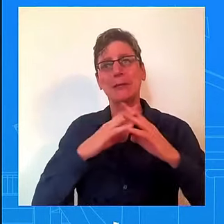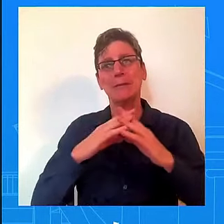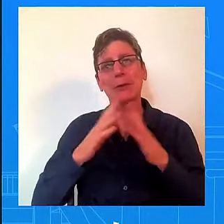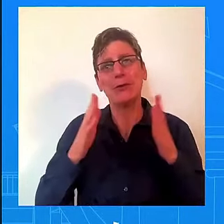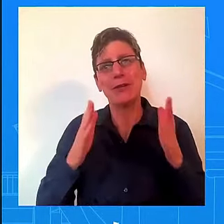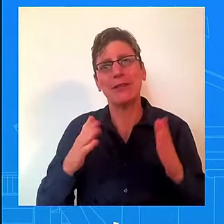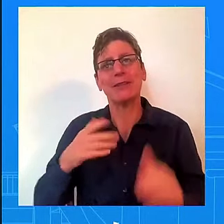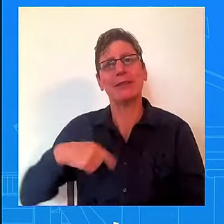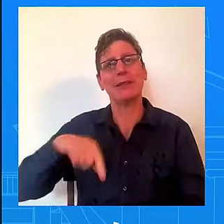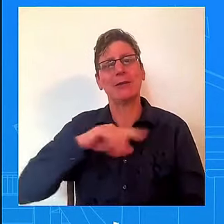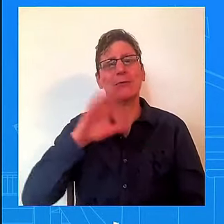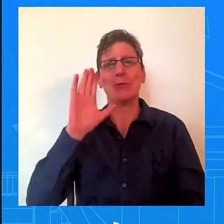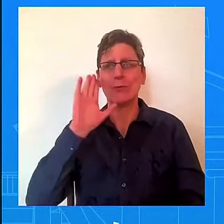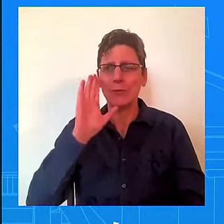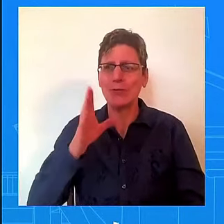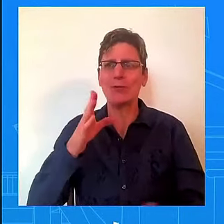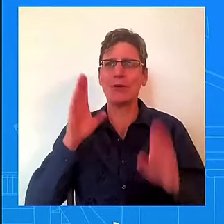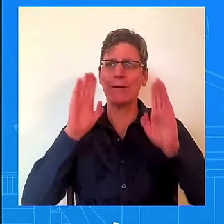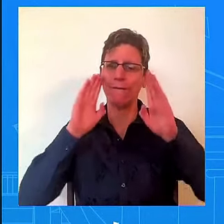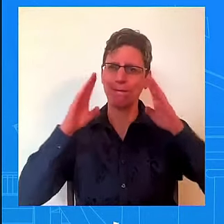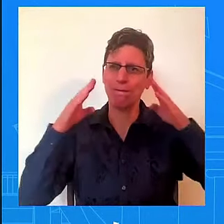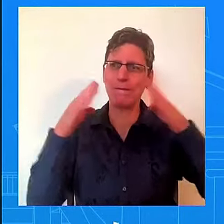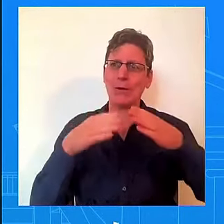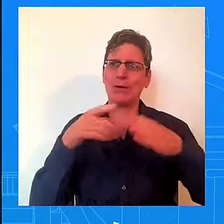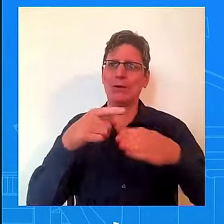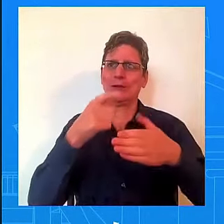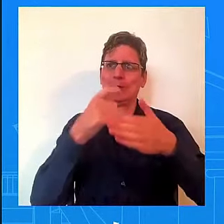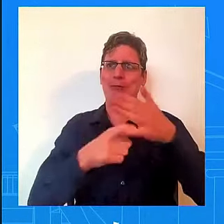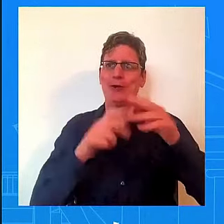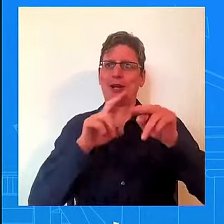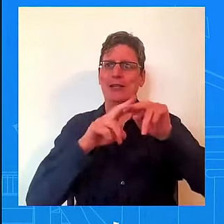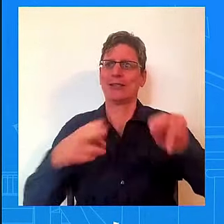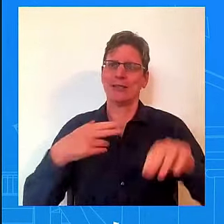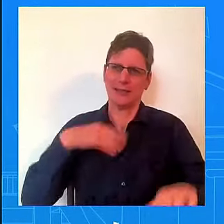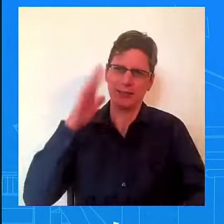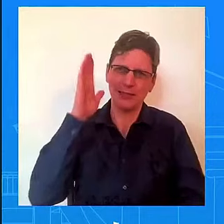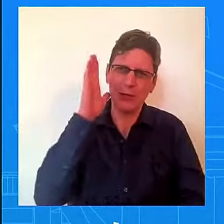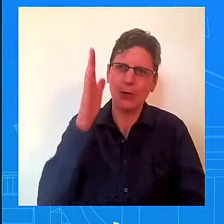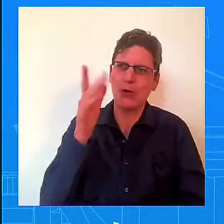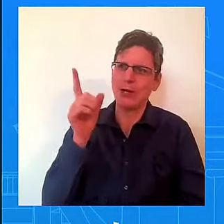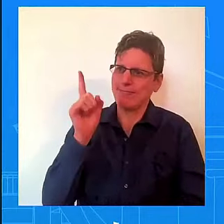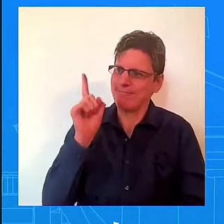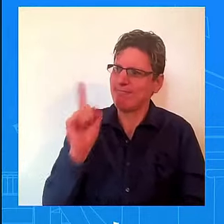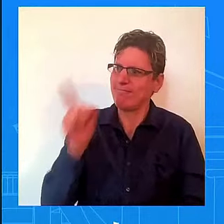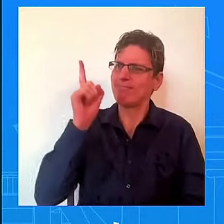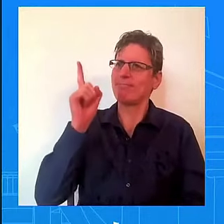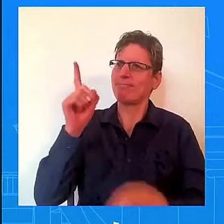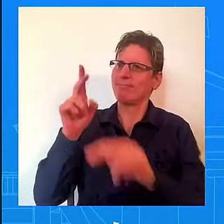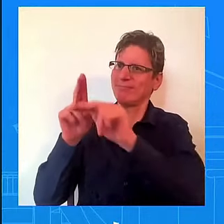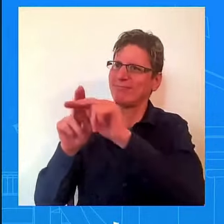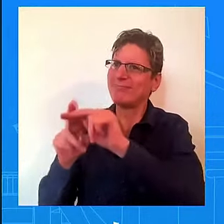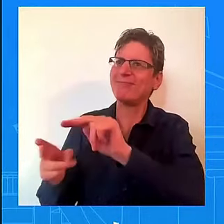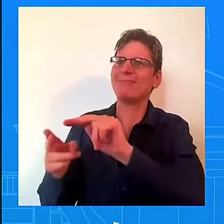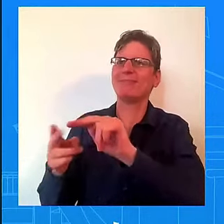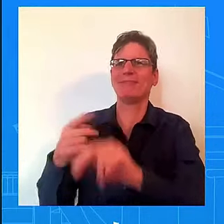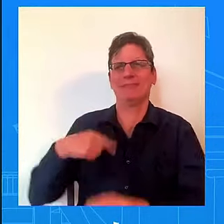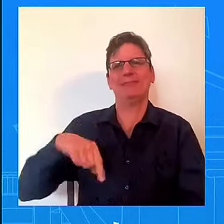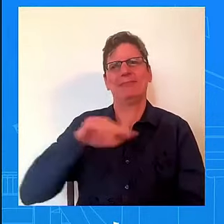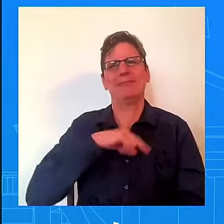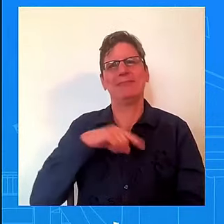State Attorney Generals to crack down on certain actions that we have seen. And we'll continue to do that. And then just one other